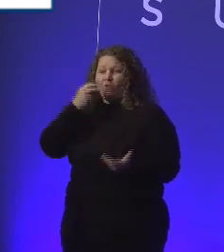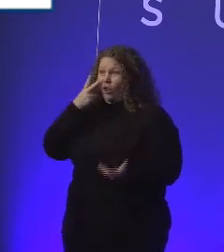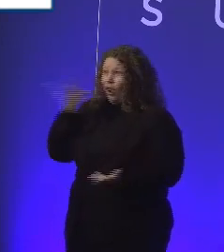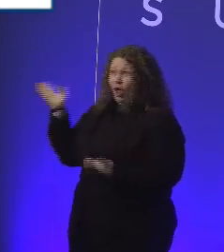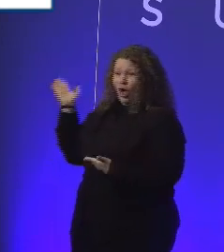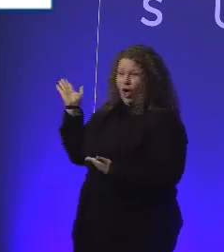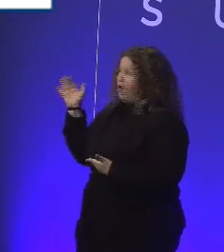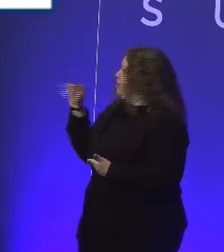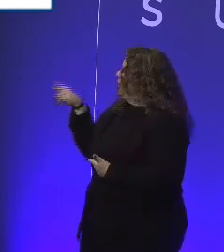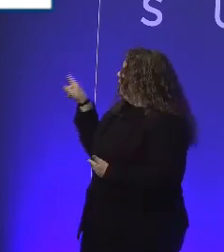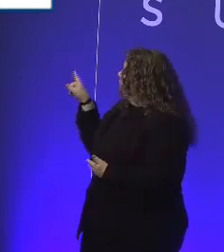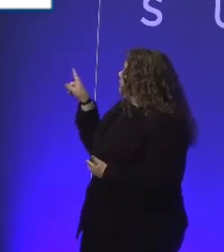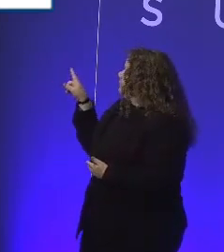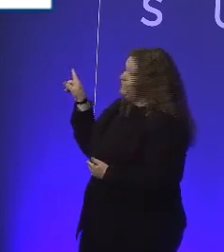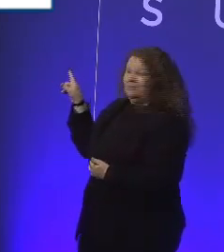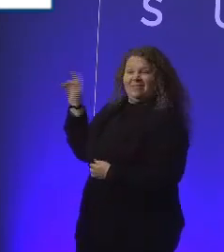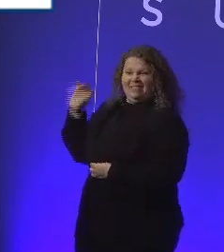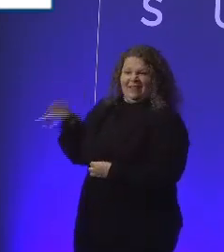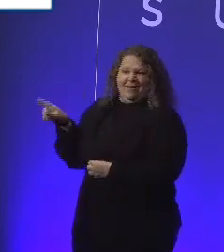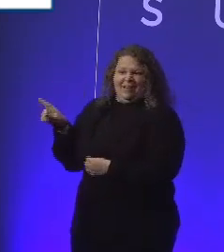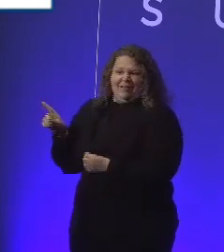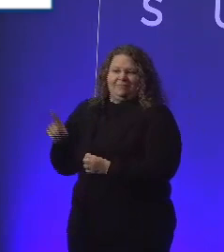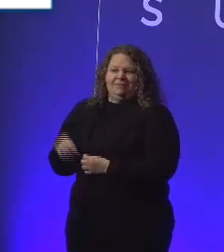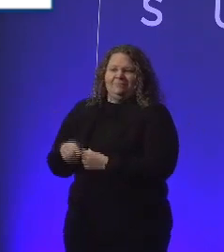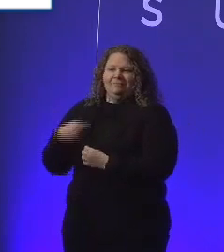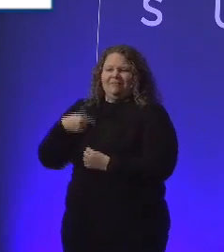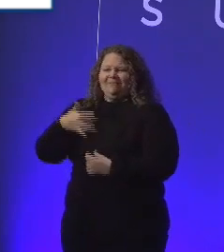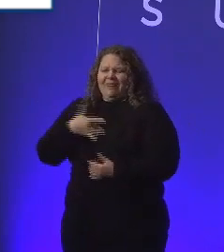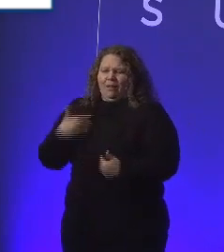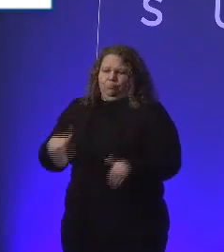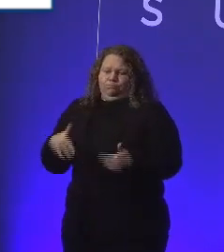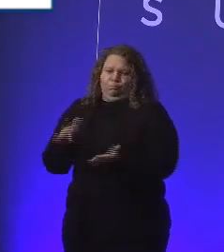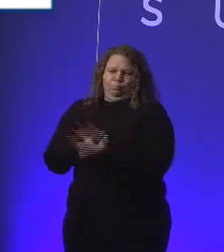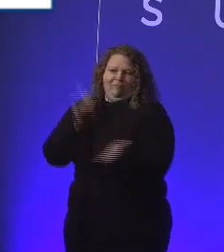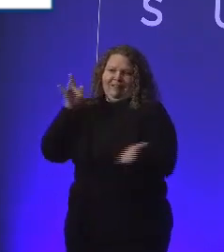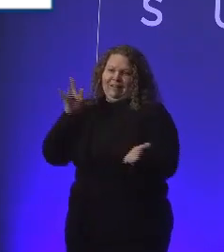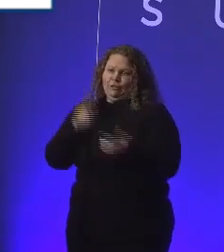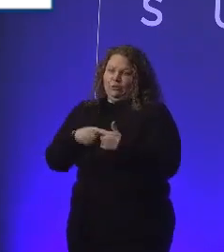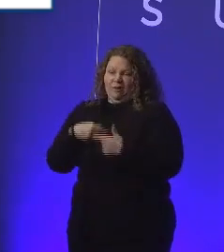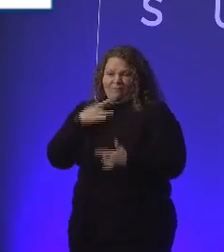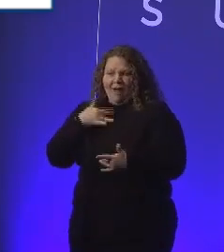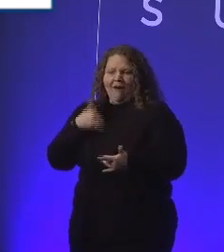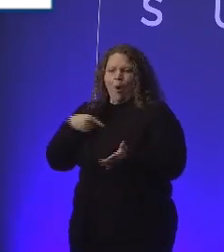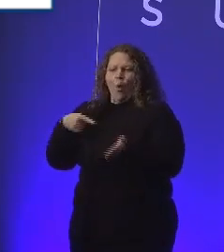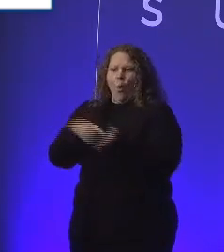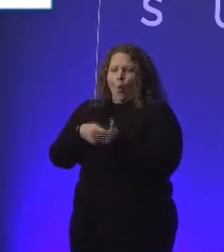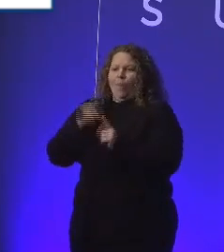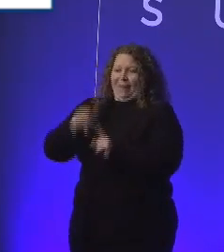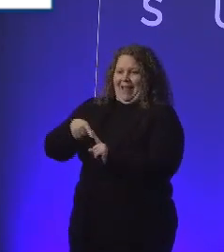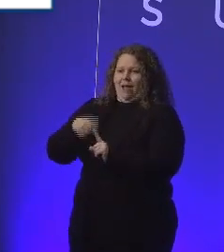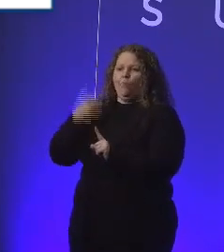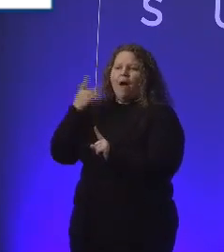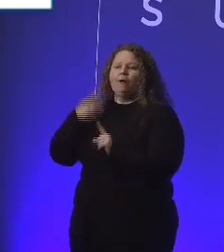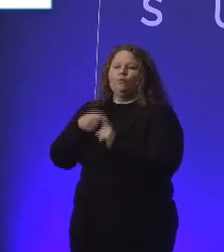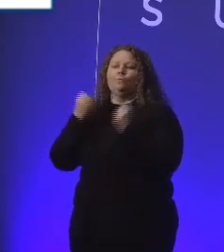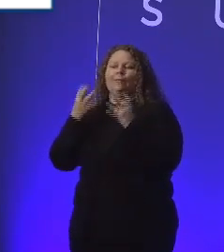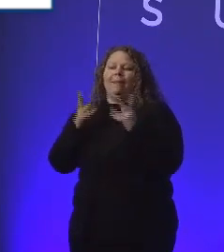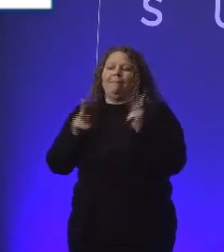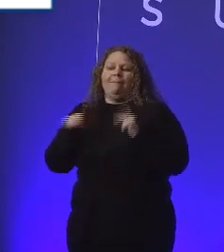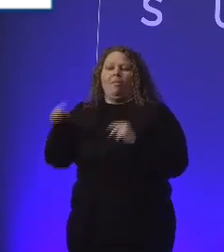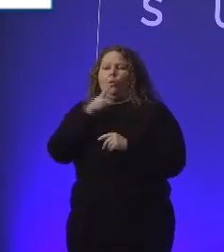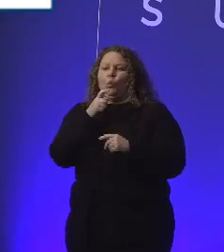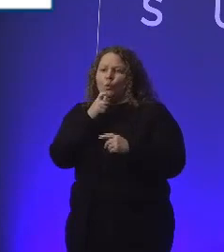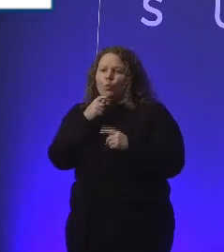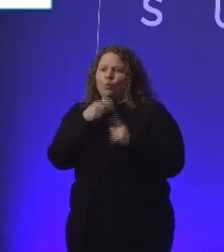And I feel so privileged. And I owe that debt to a lot of what DWP